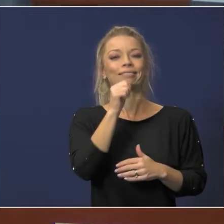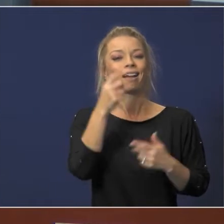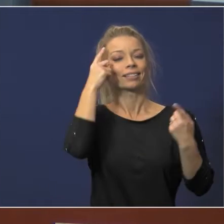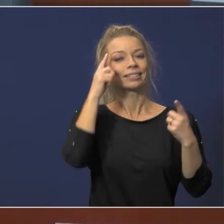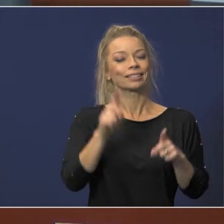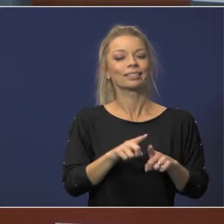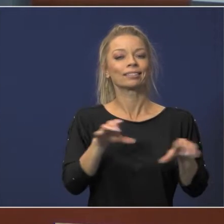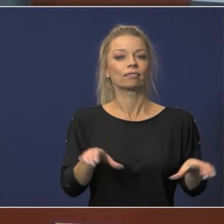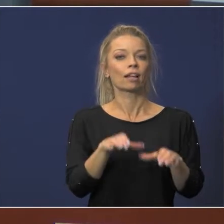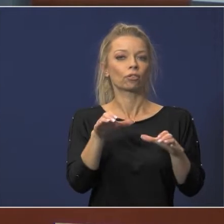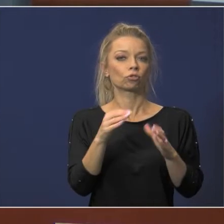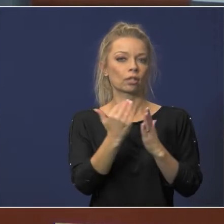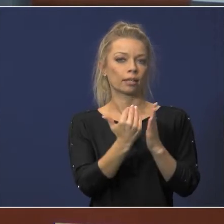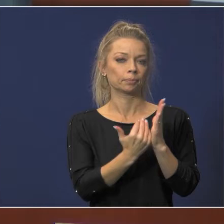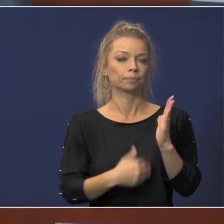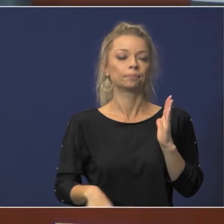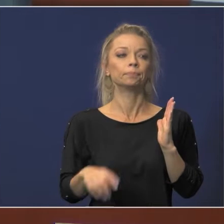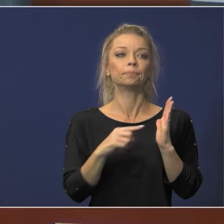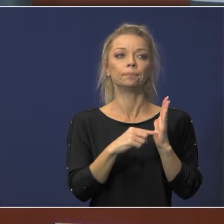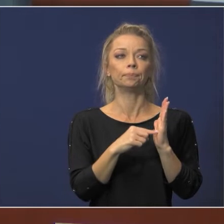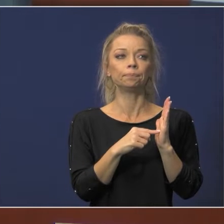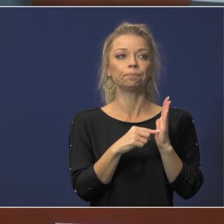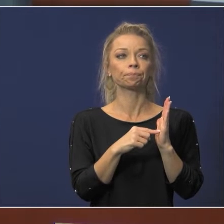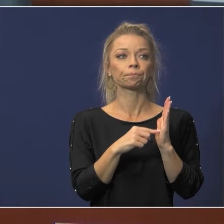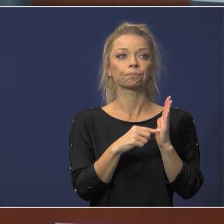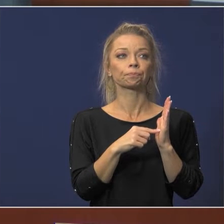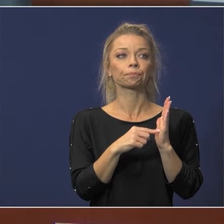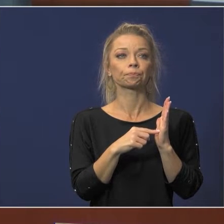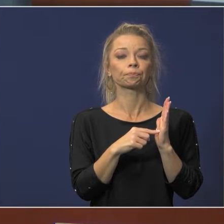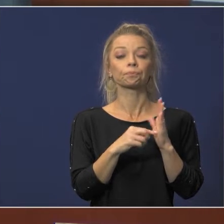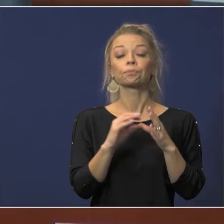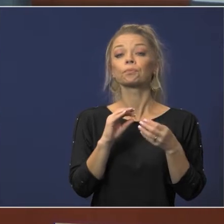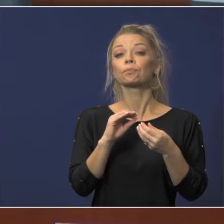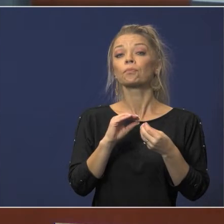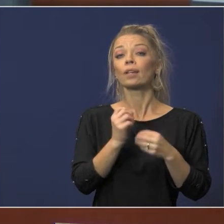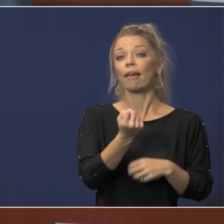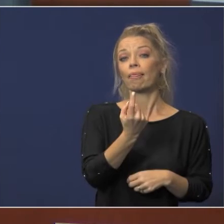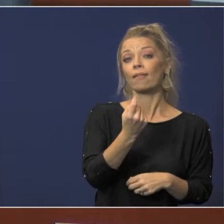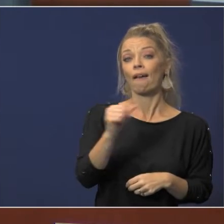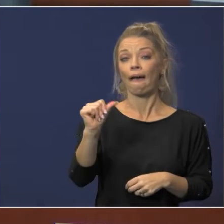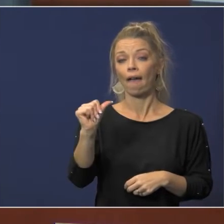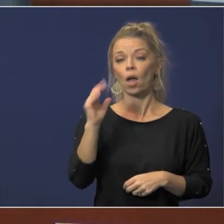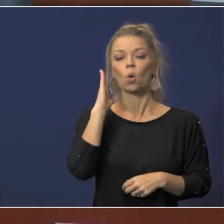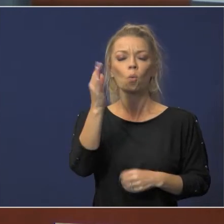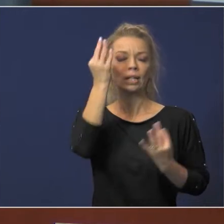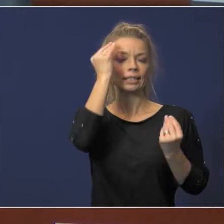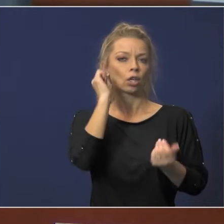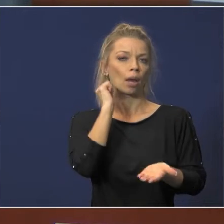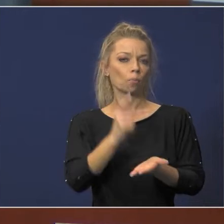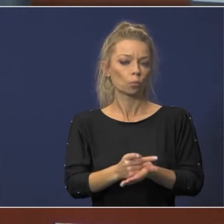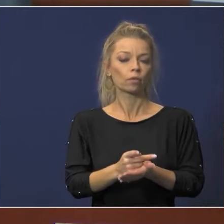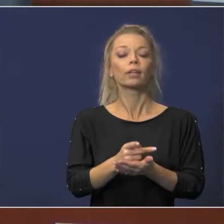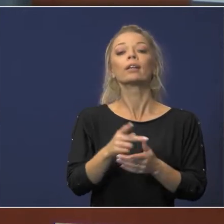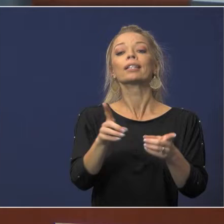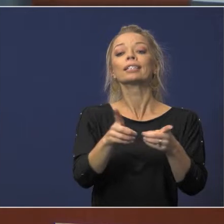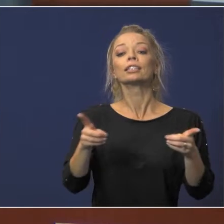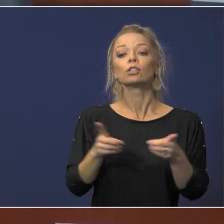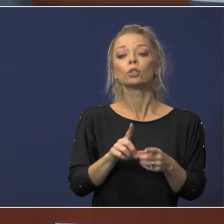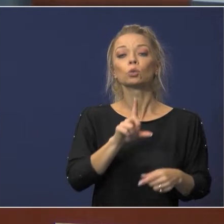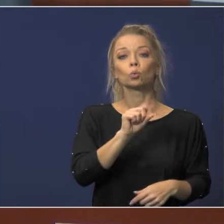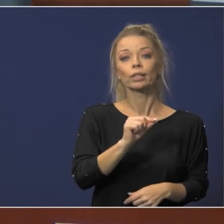action items action item uh 11 a the board will consider approving the district's 2021